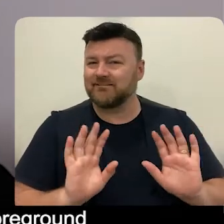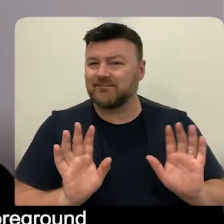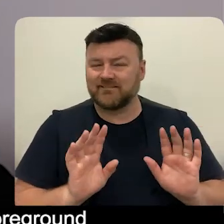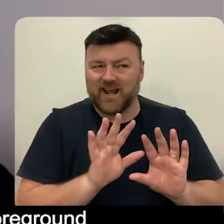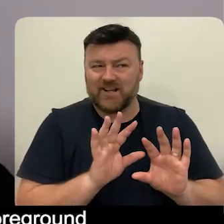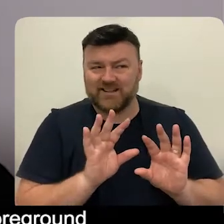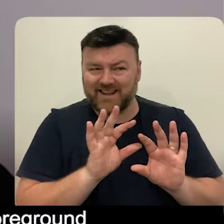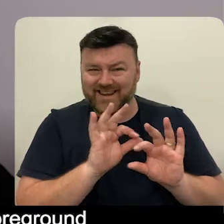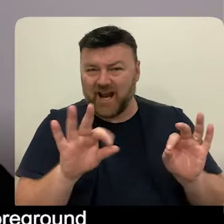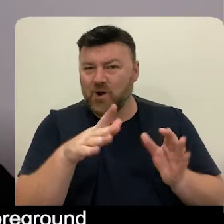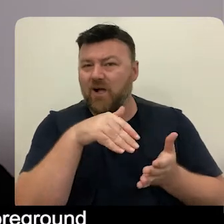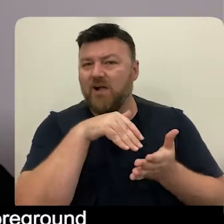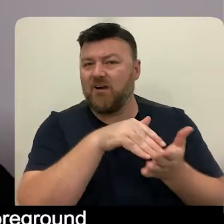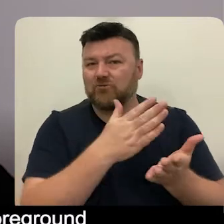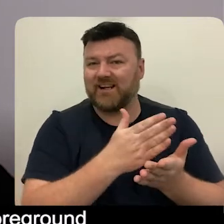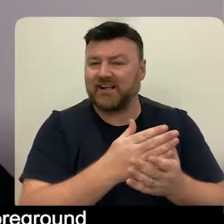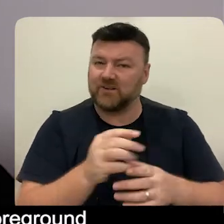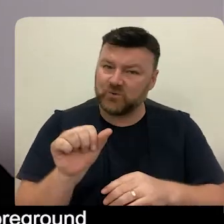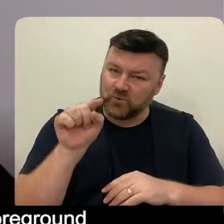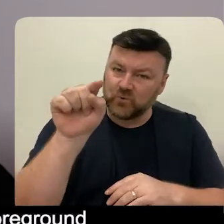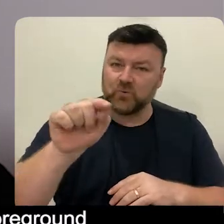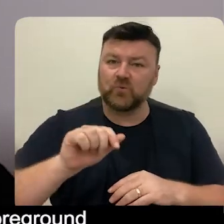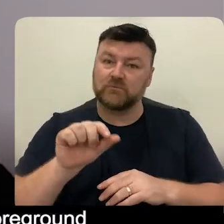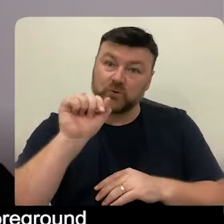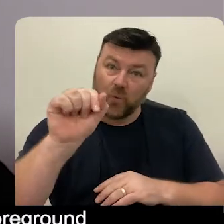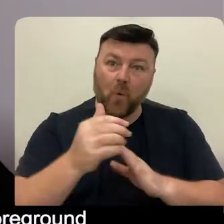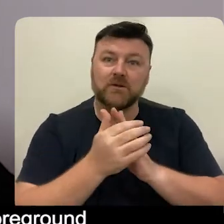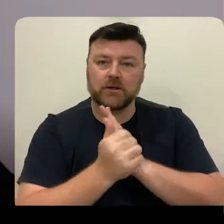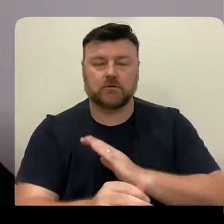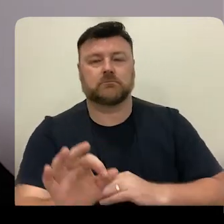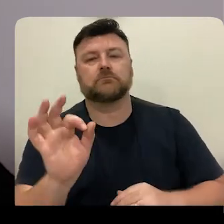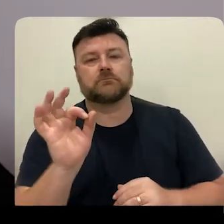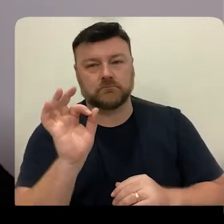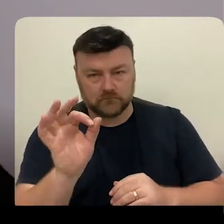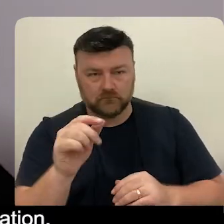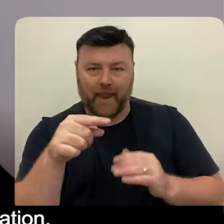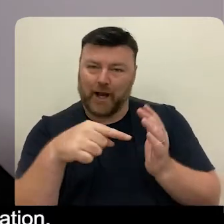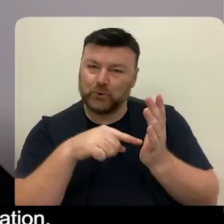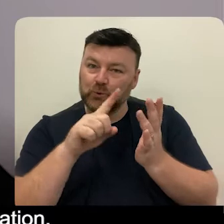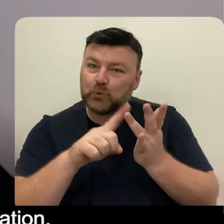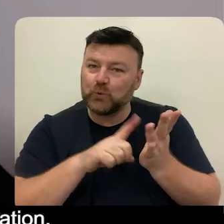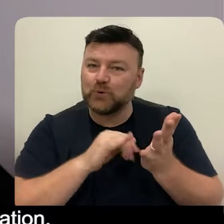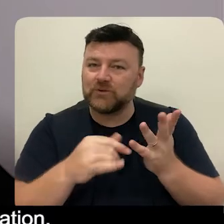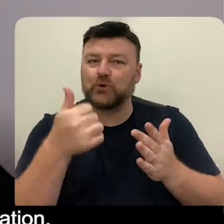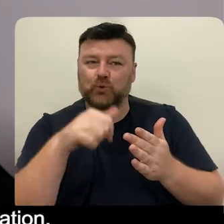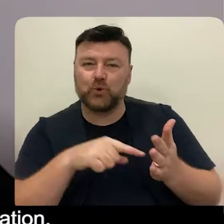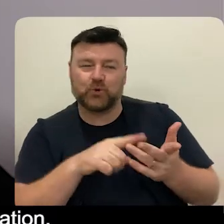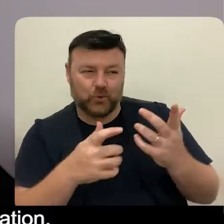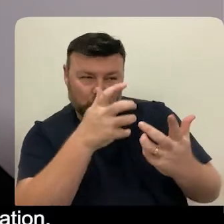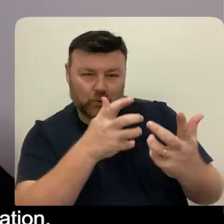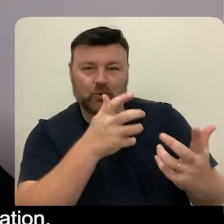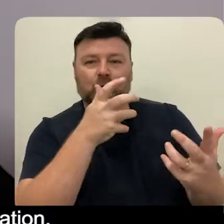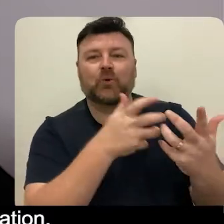And you as a person and your skills come into the foreground as your tools to be able to address